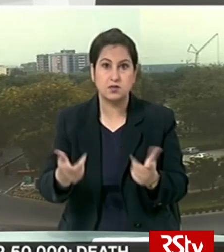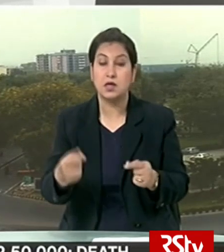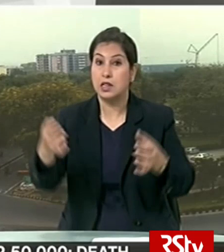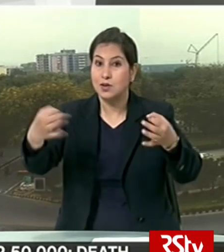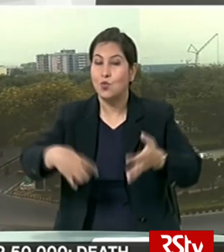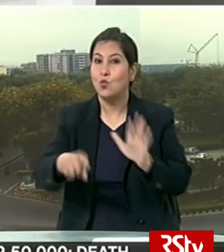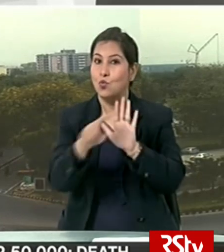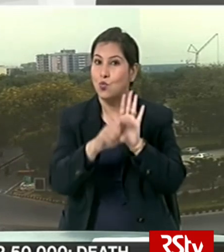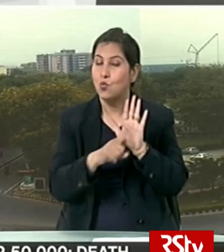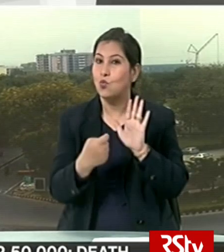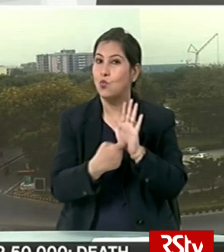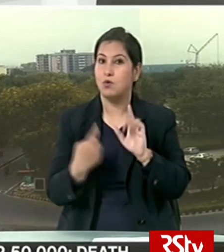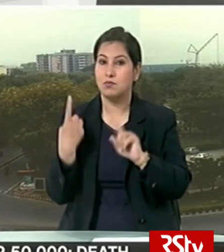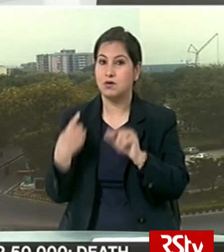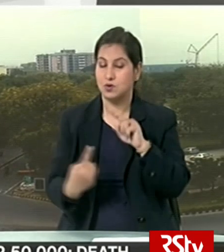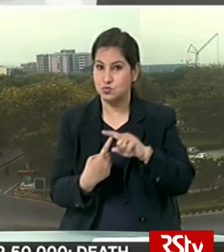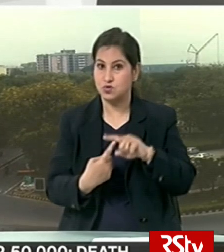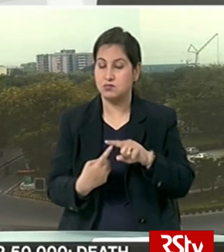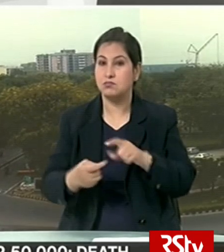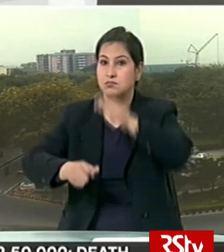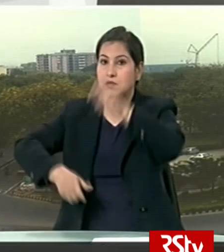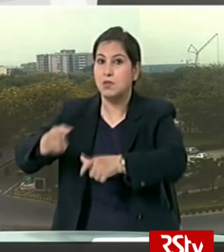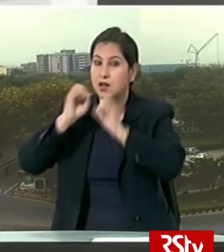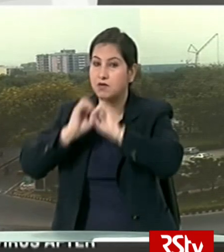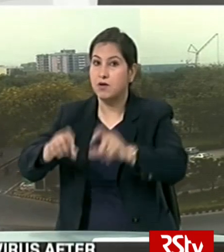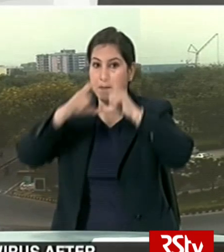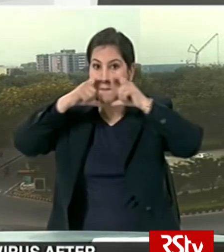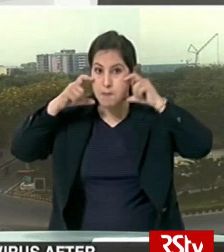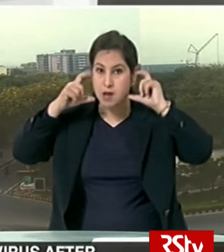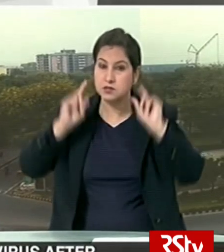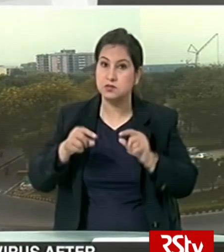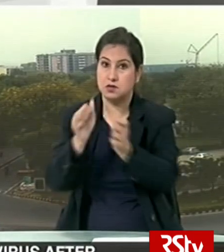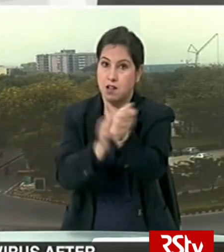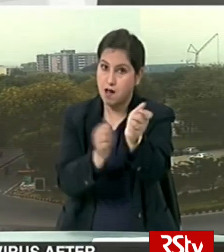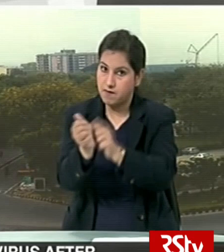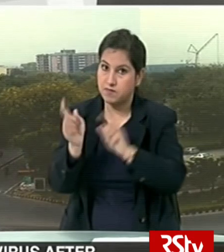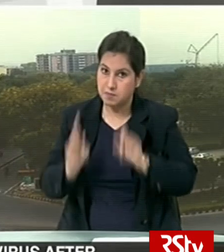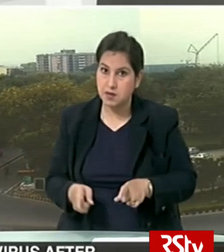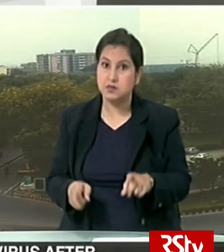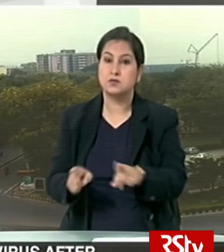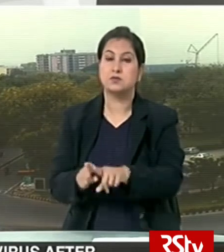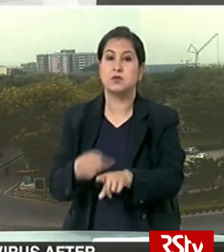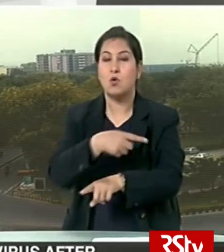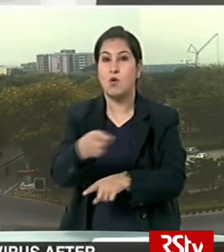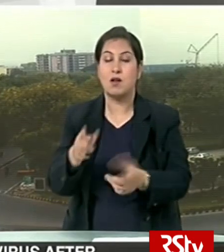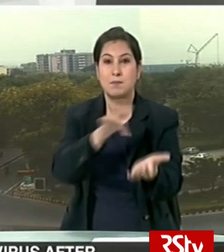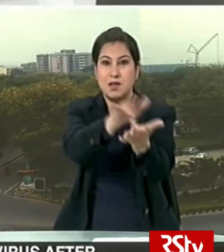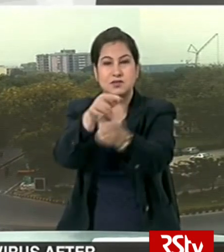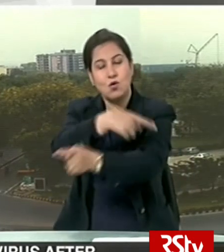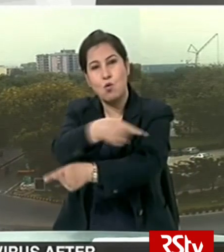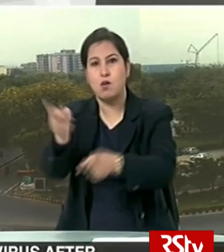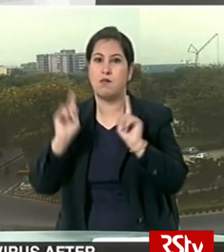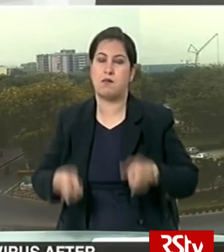According to new rules introduced last Tuesday, citizens are advised to wear masks and gloves on public transport and in grocery stores